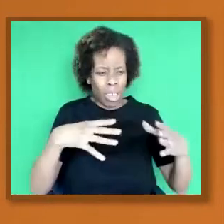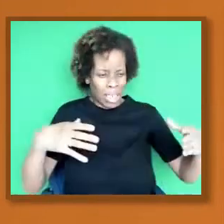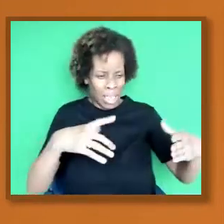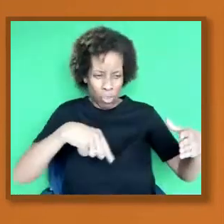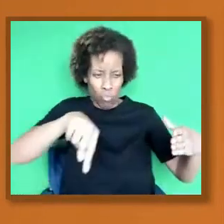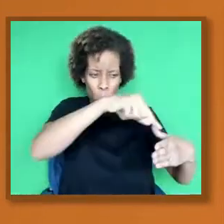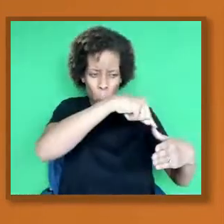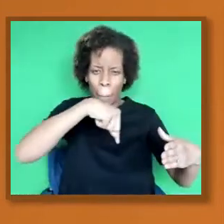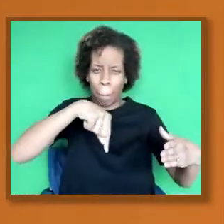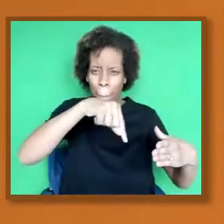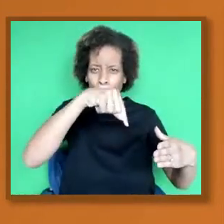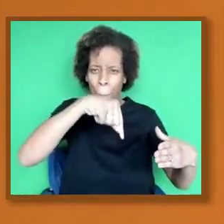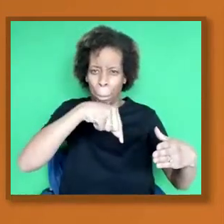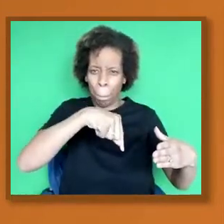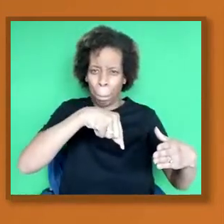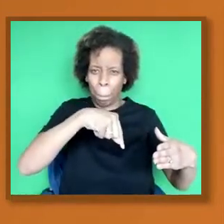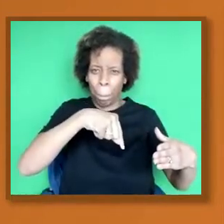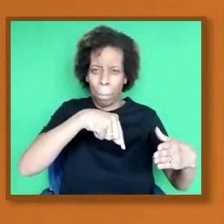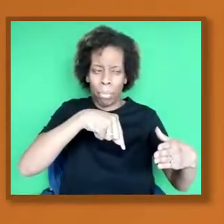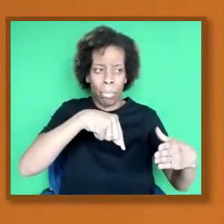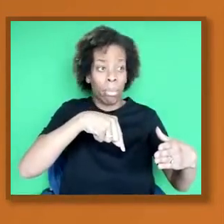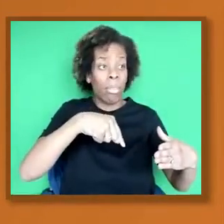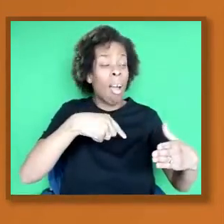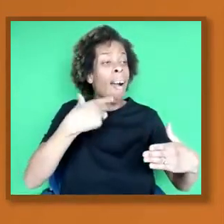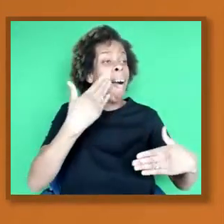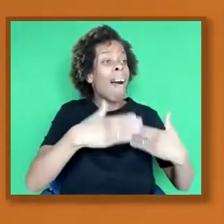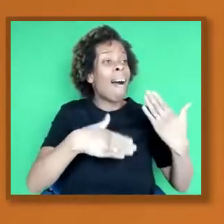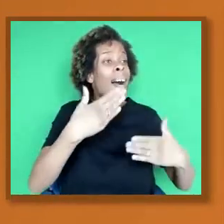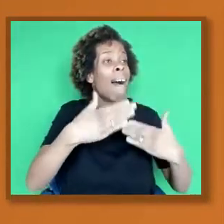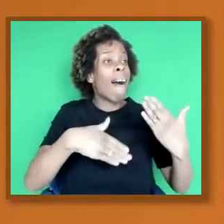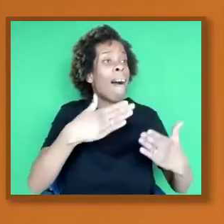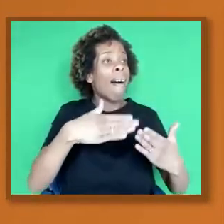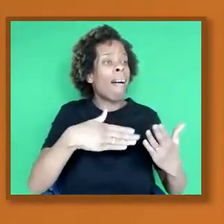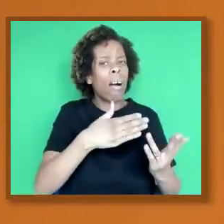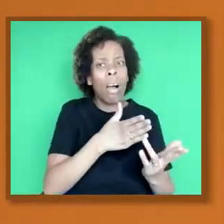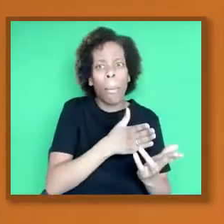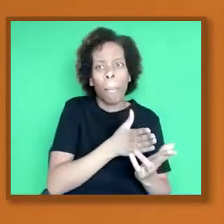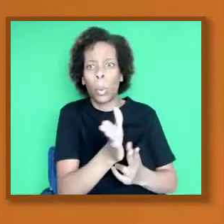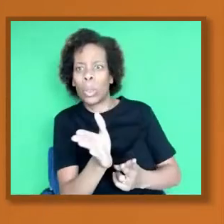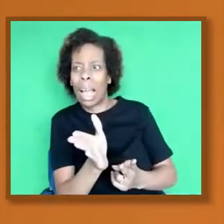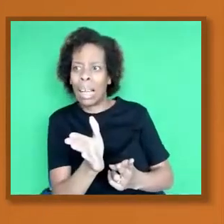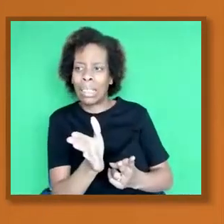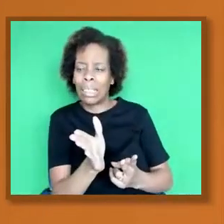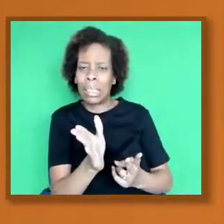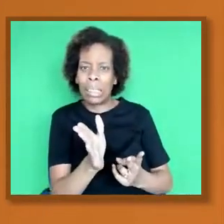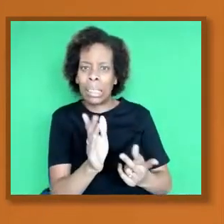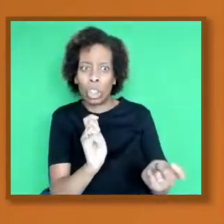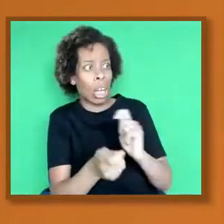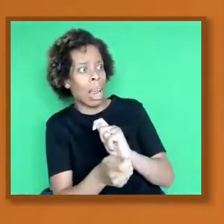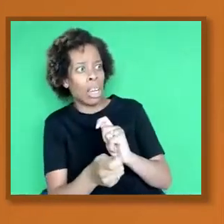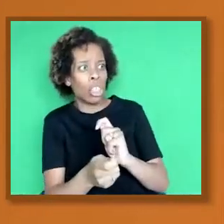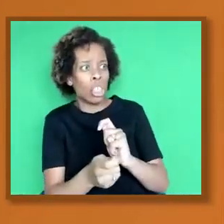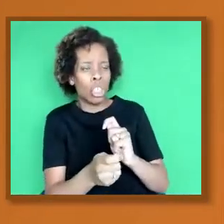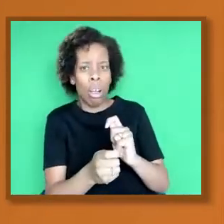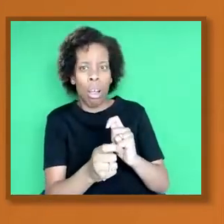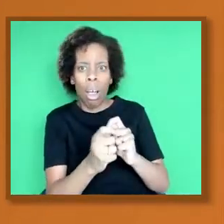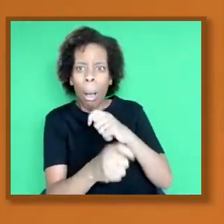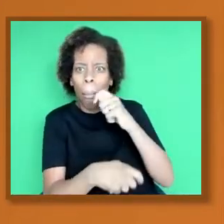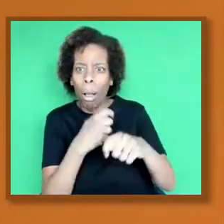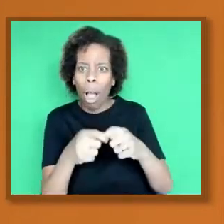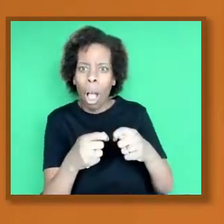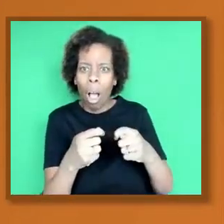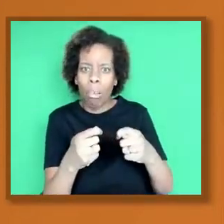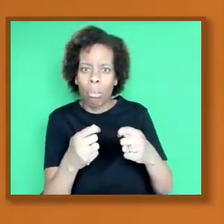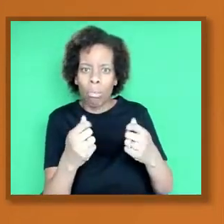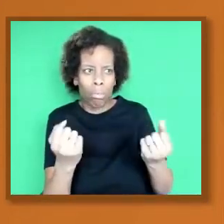it's changed, it's mutated slightly, which has meant that it's become much more virulent,